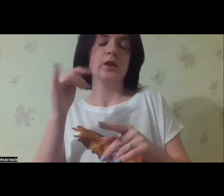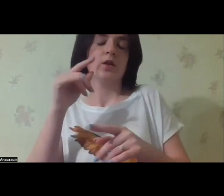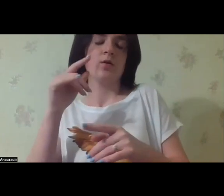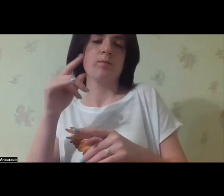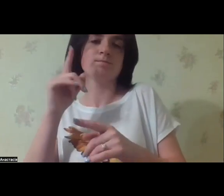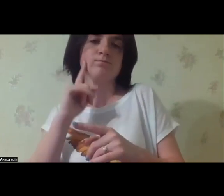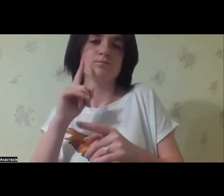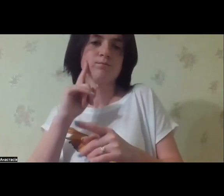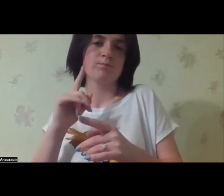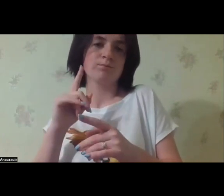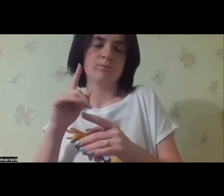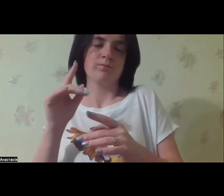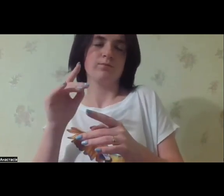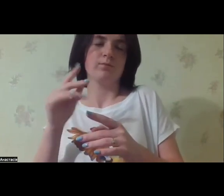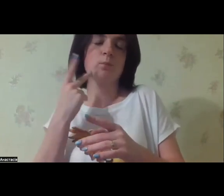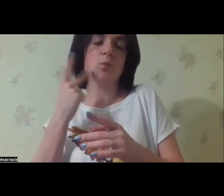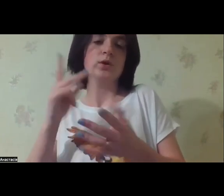for adoption.